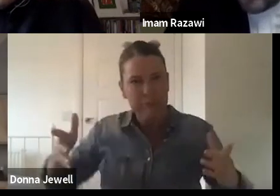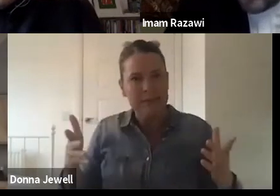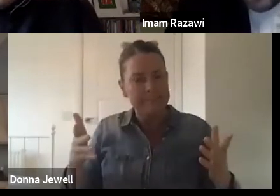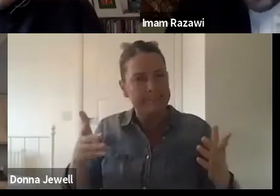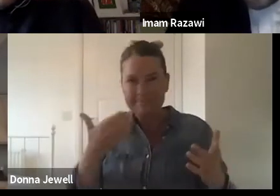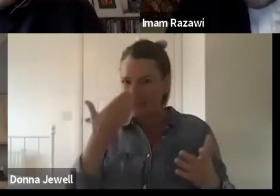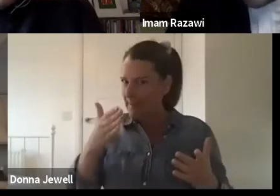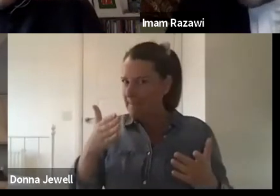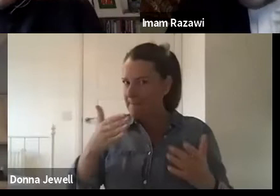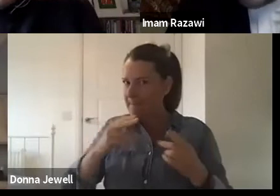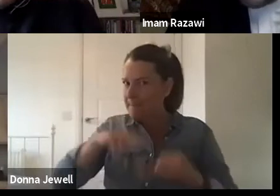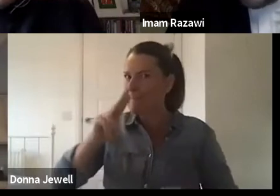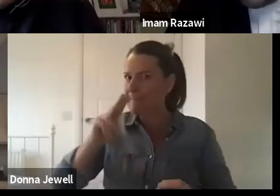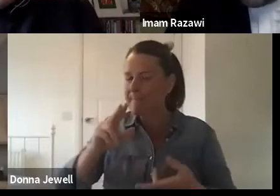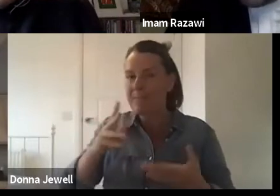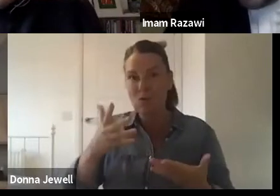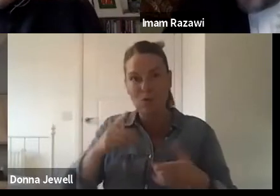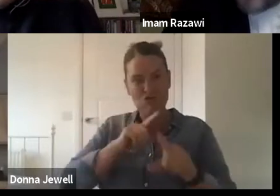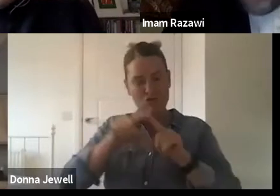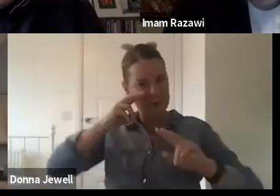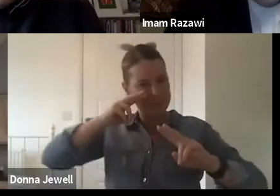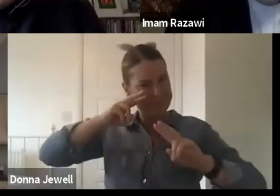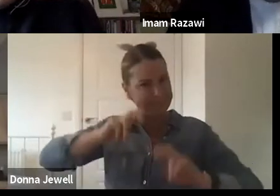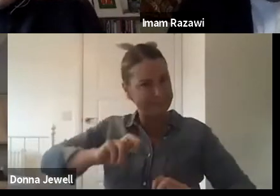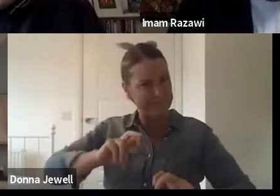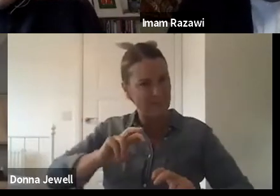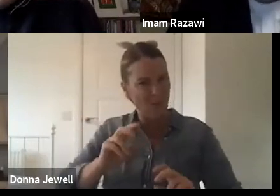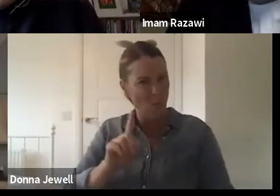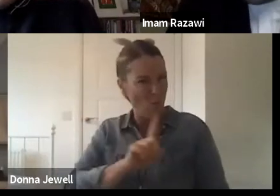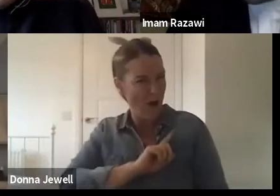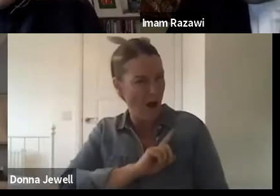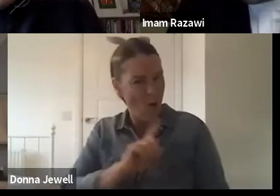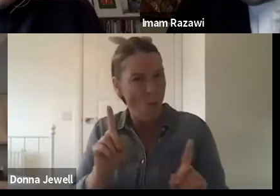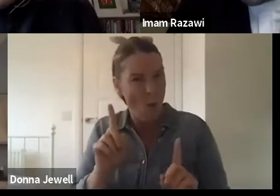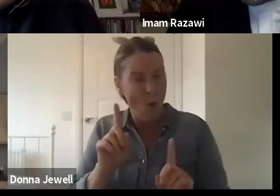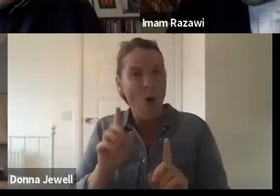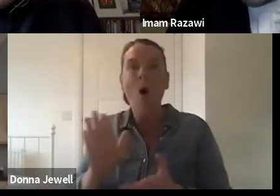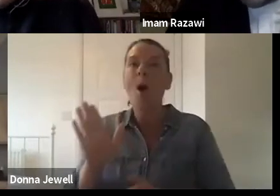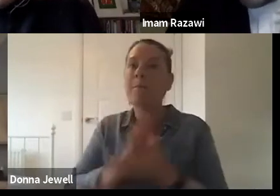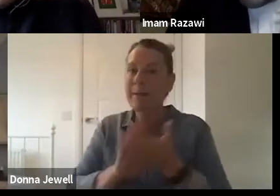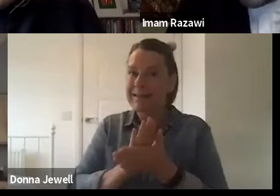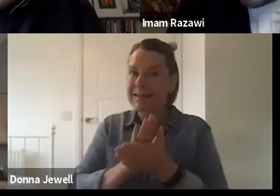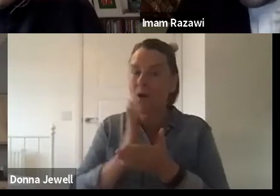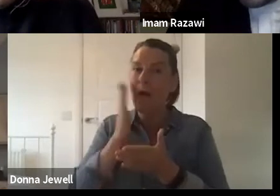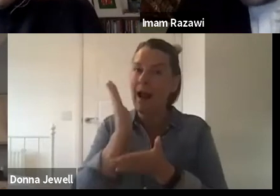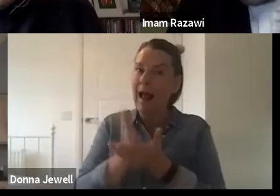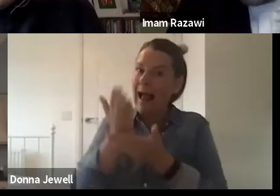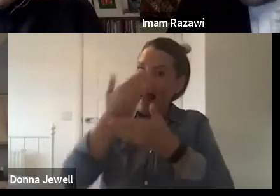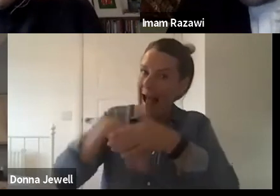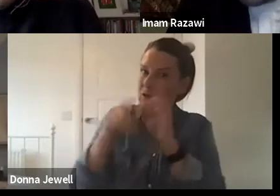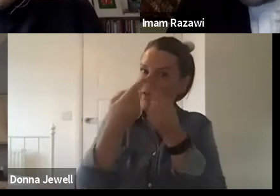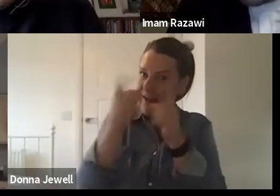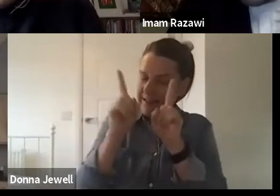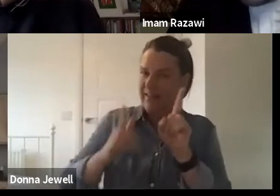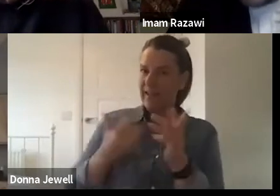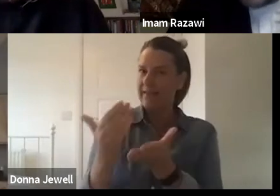example, in joint services. And I think what universities offer is a safe space for theological discussion also to take place. I think the other